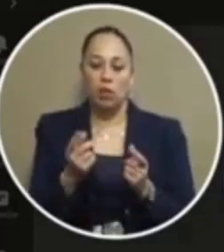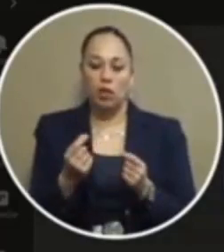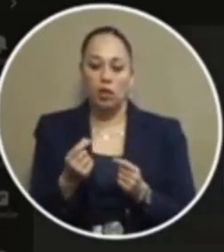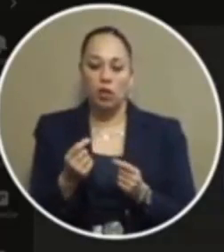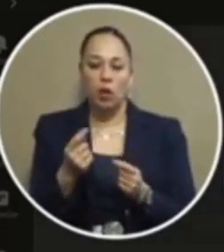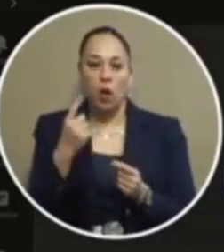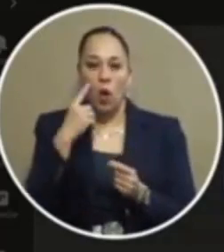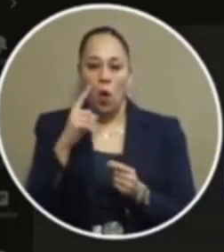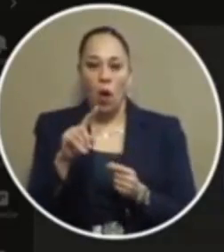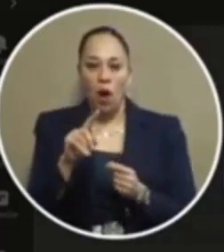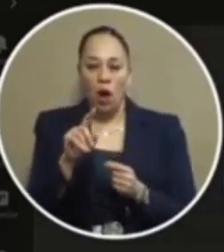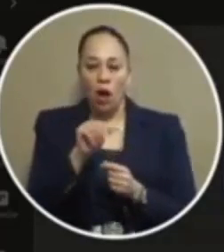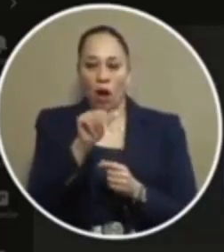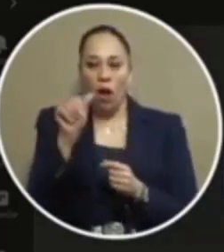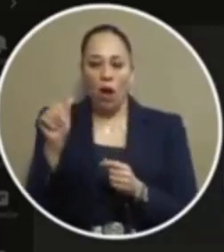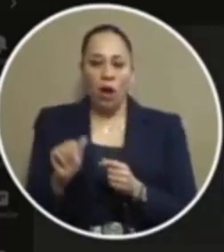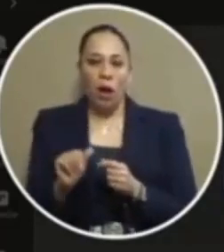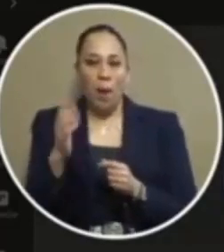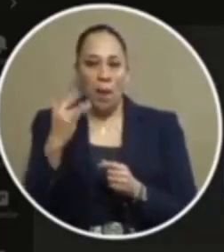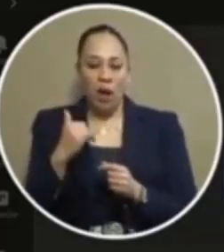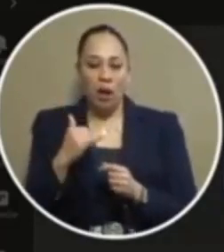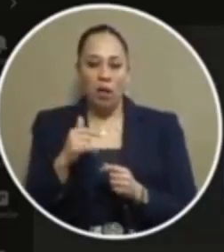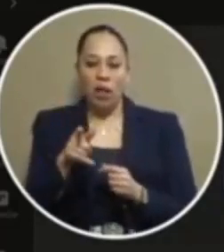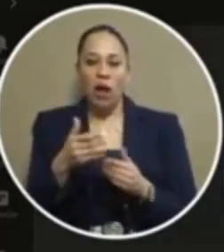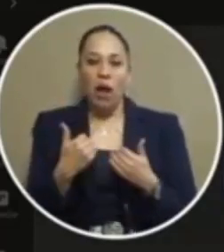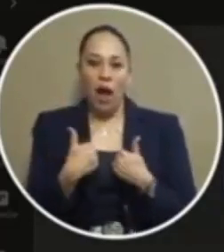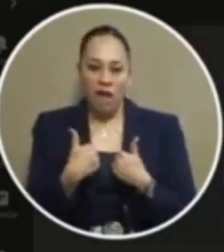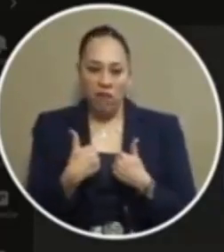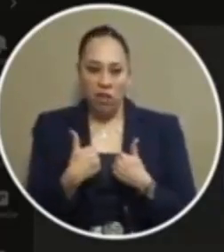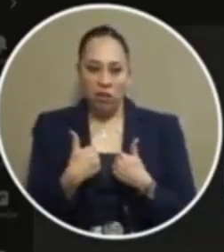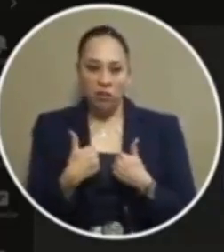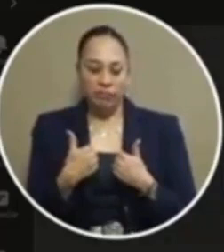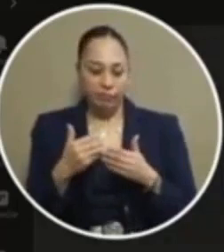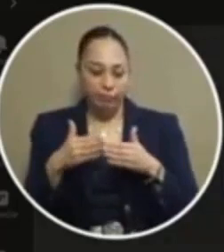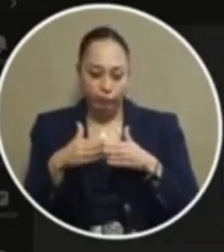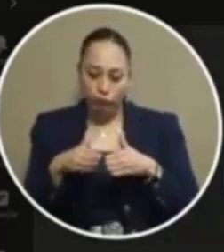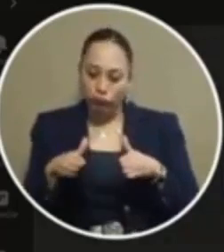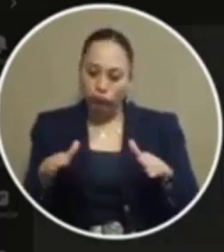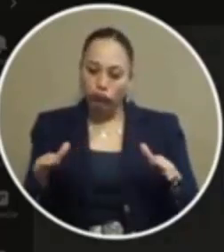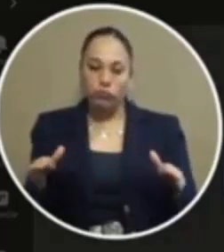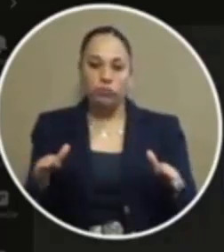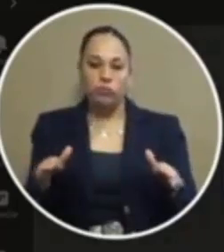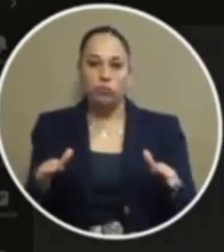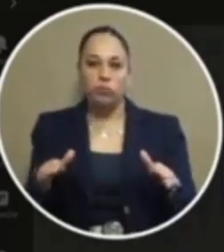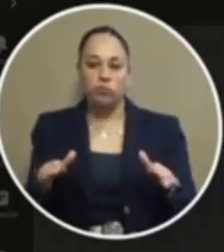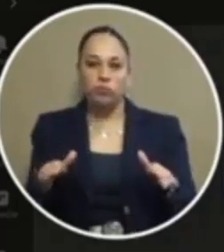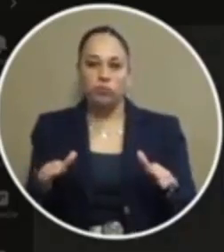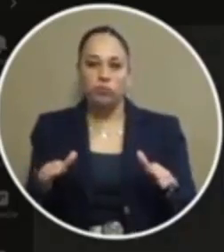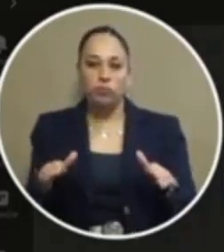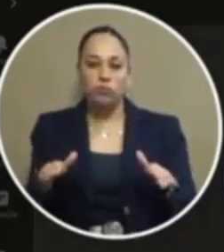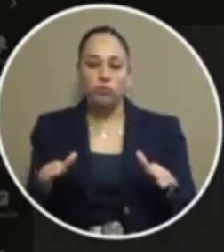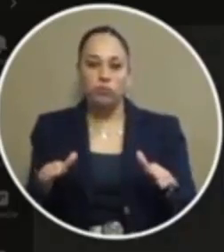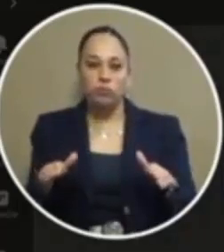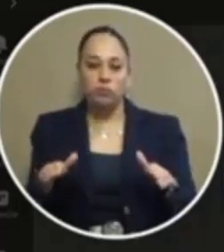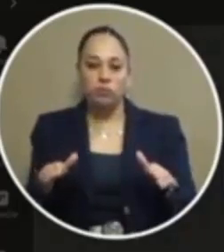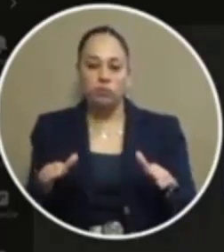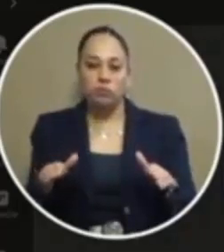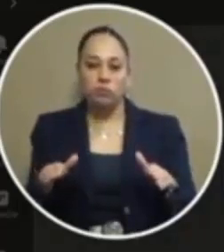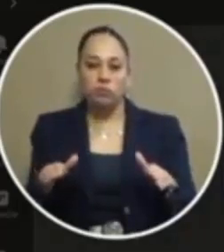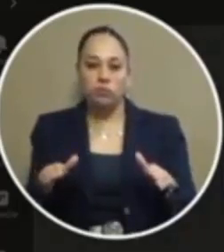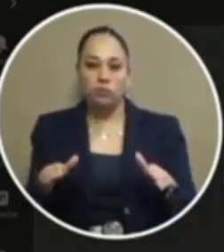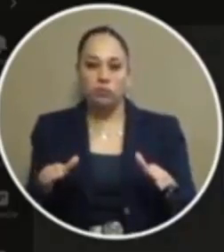release in often because they have a broad-based uh they have a broad-based um